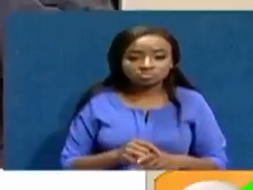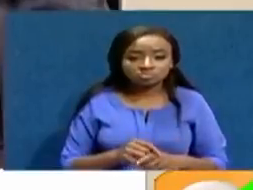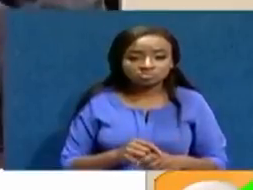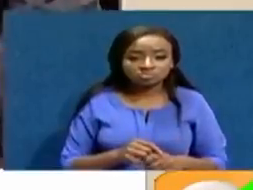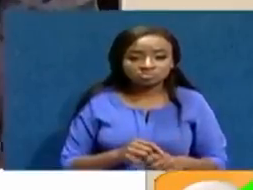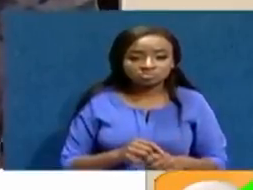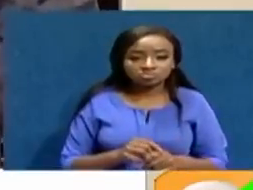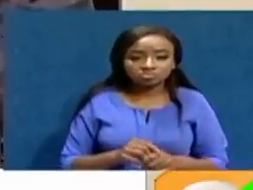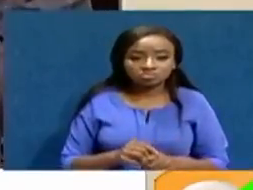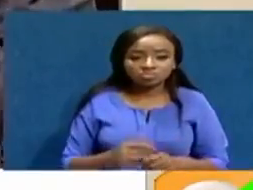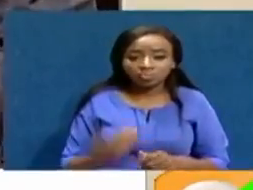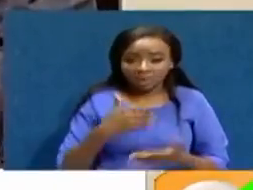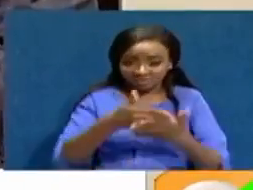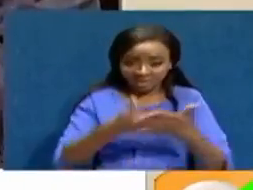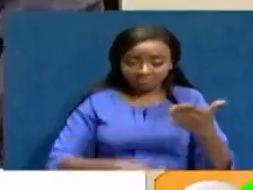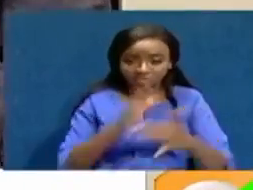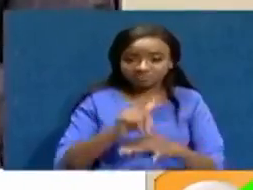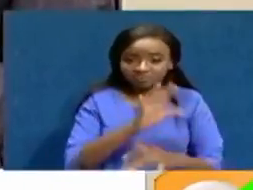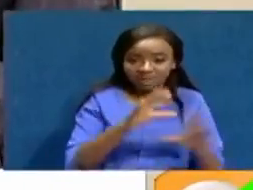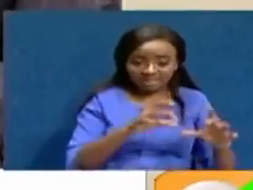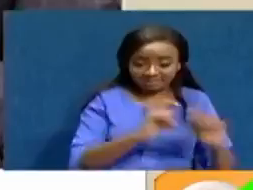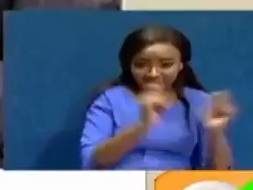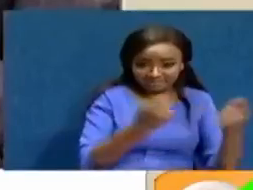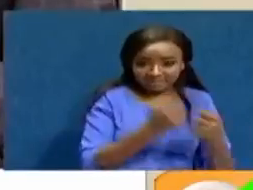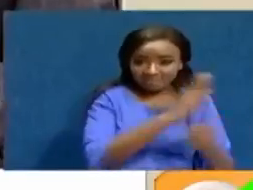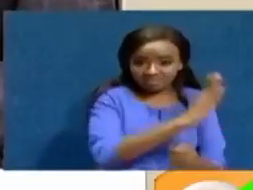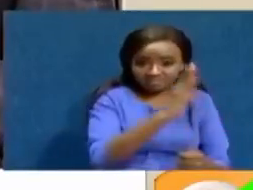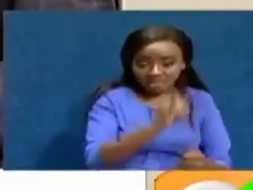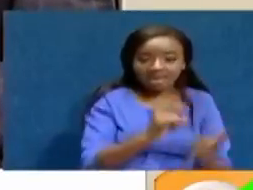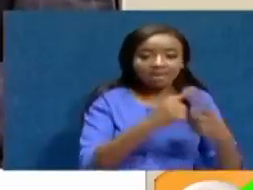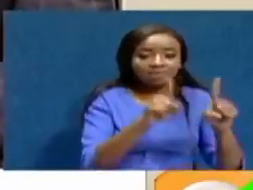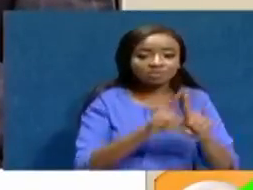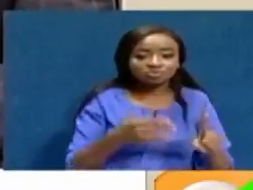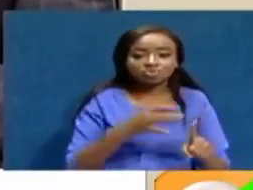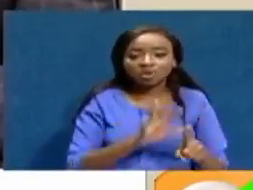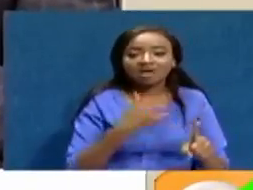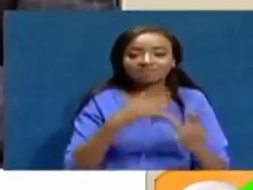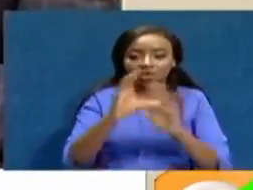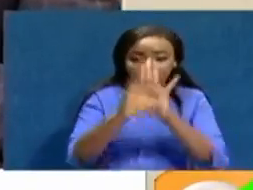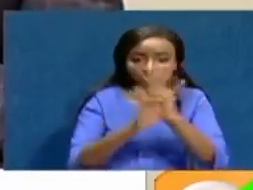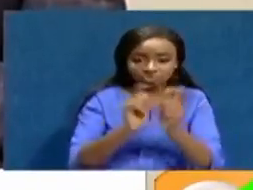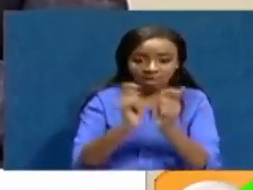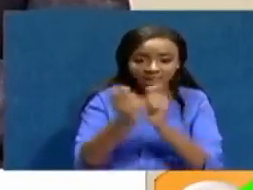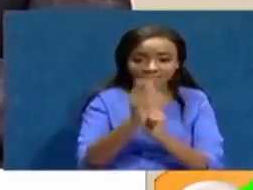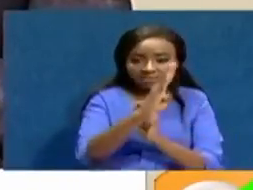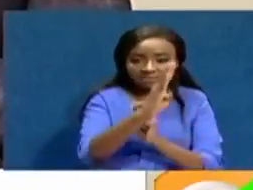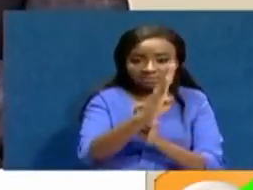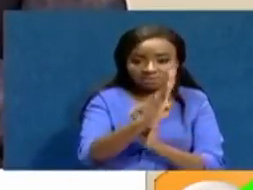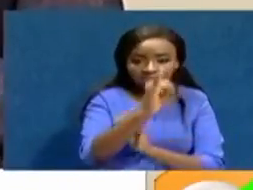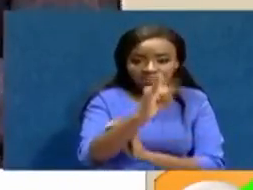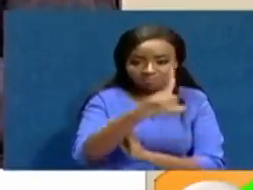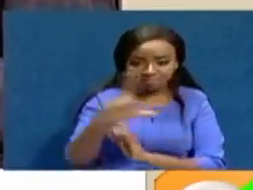not only have a report of the task force, but there are one constitutional amendment bill, but also